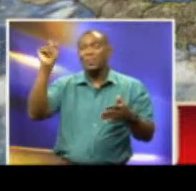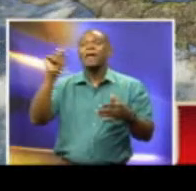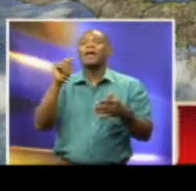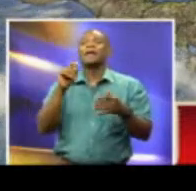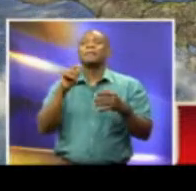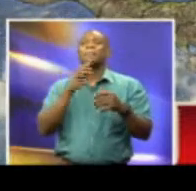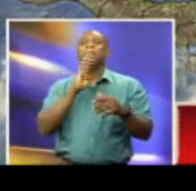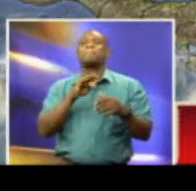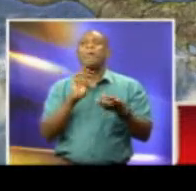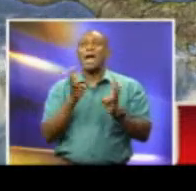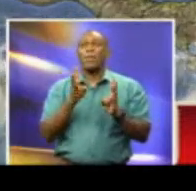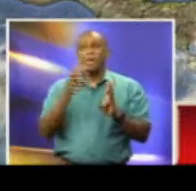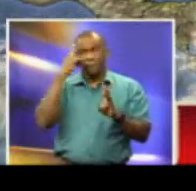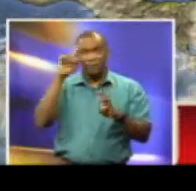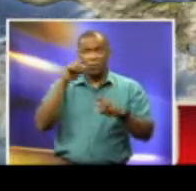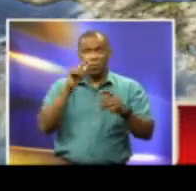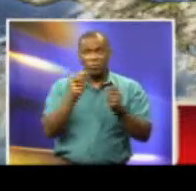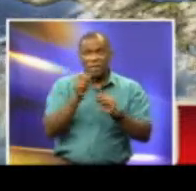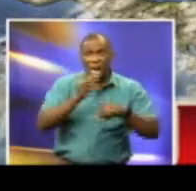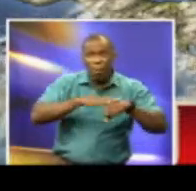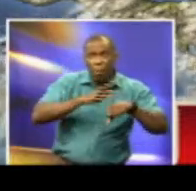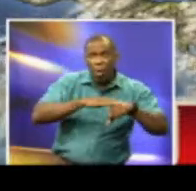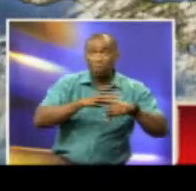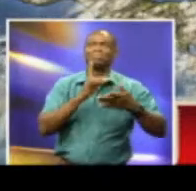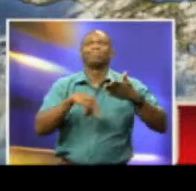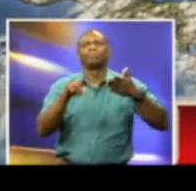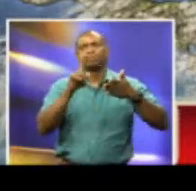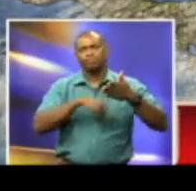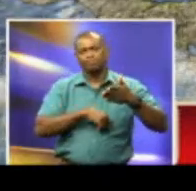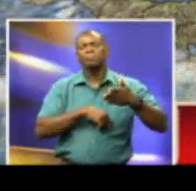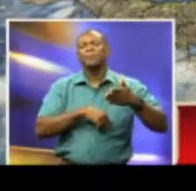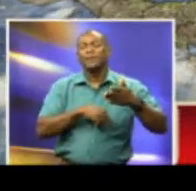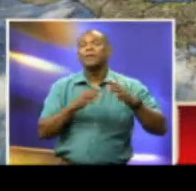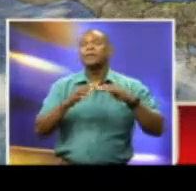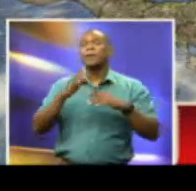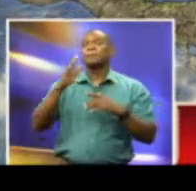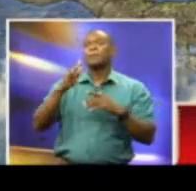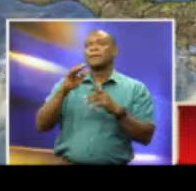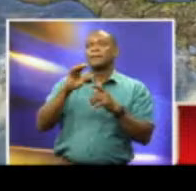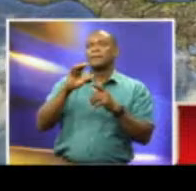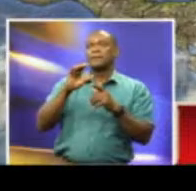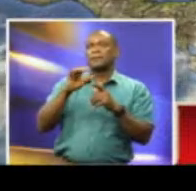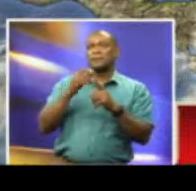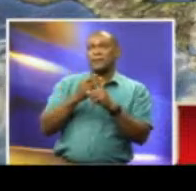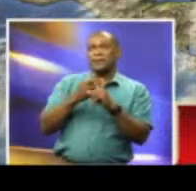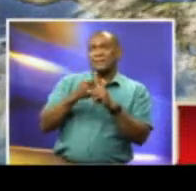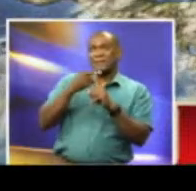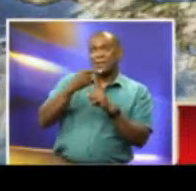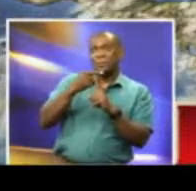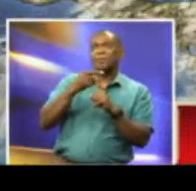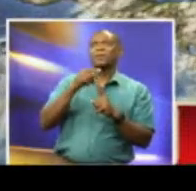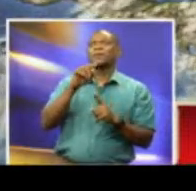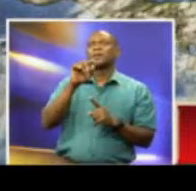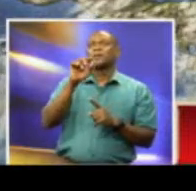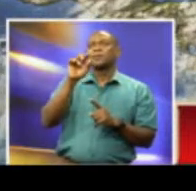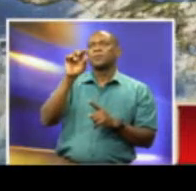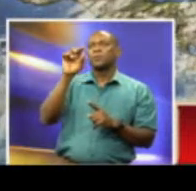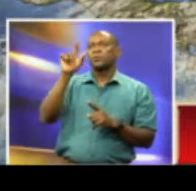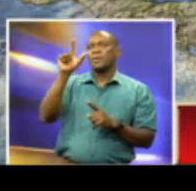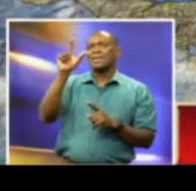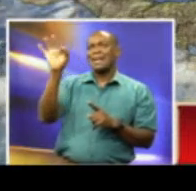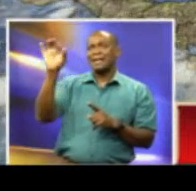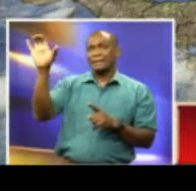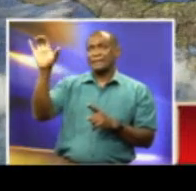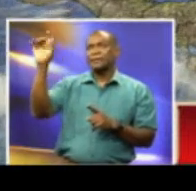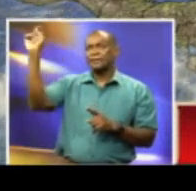Trinidad. The forecast temperature for tomorrow is 28 degrees Celsius in Trinidad and 29 degrees in Tobago. For marine interests,